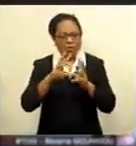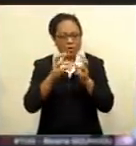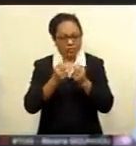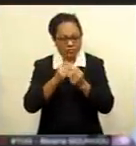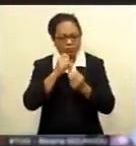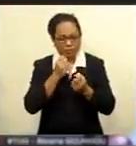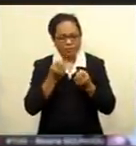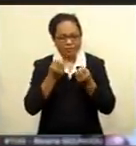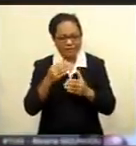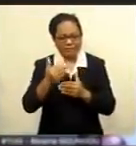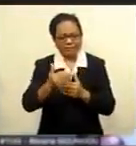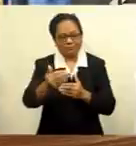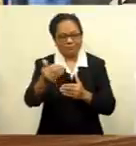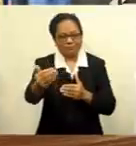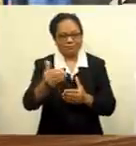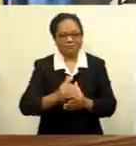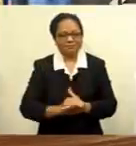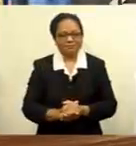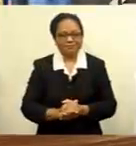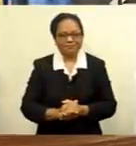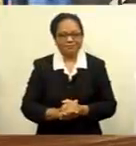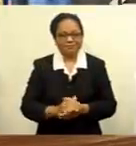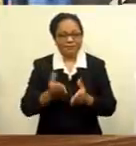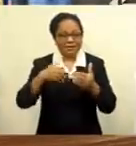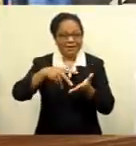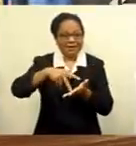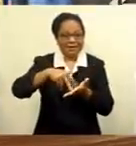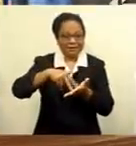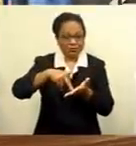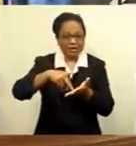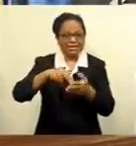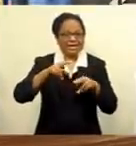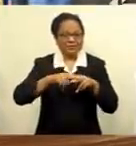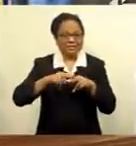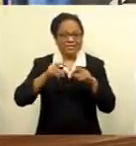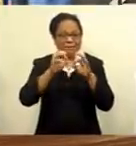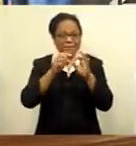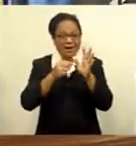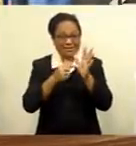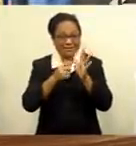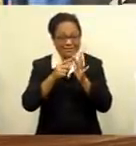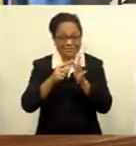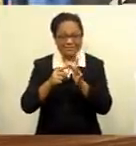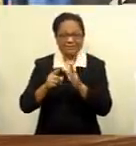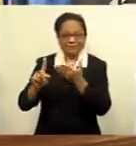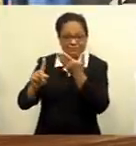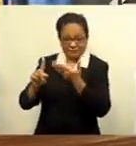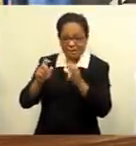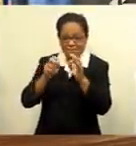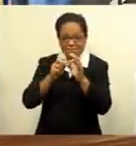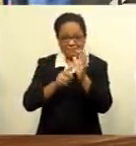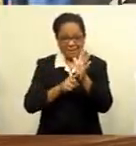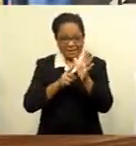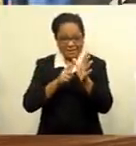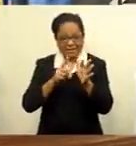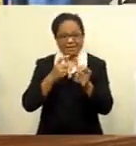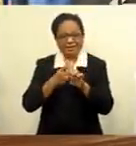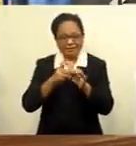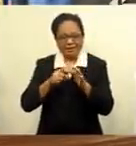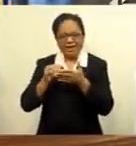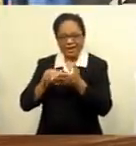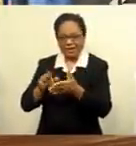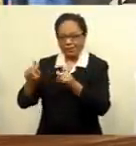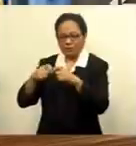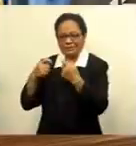Rakautonga, FBC Sports. To the NRL and Fijimbati Center, Wanga Blake assisted his Parramatta Eel side to a 28